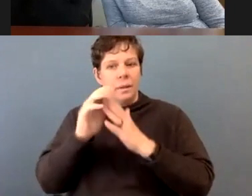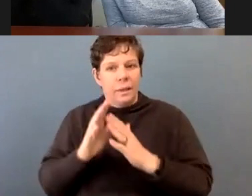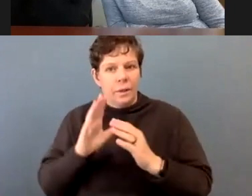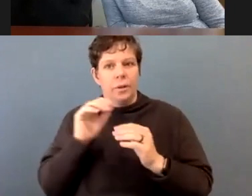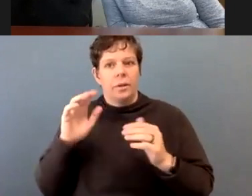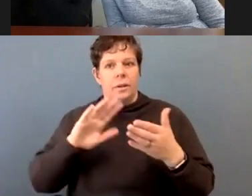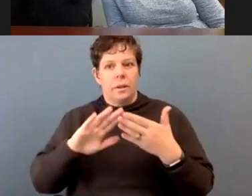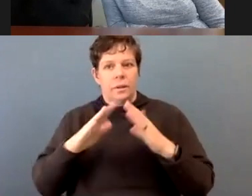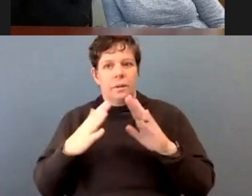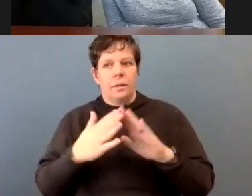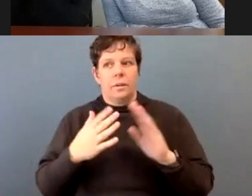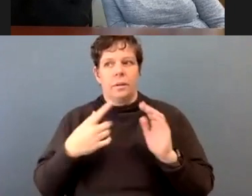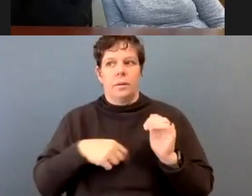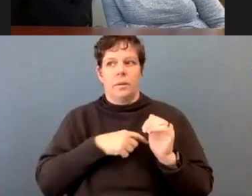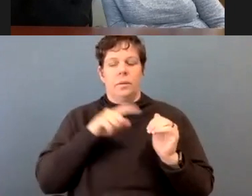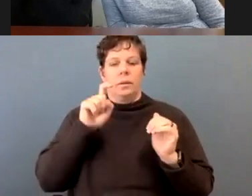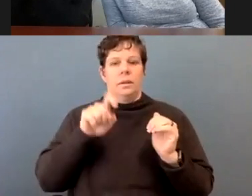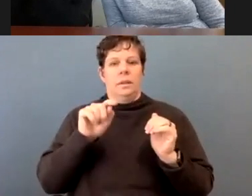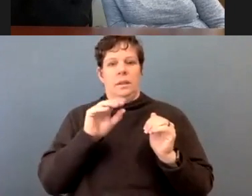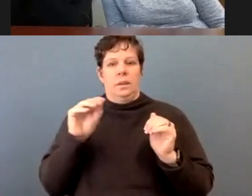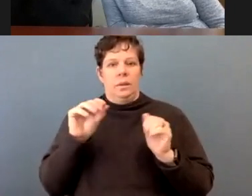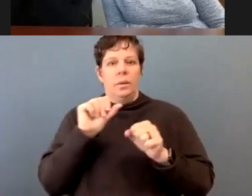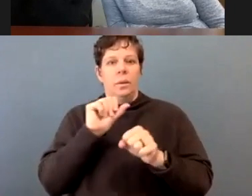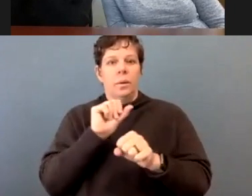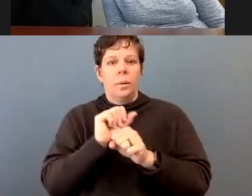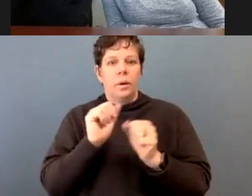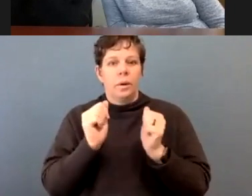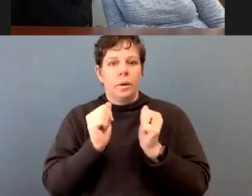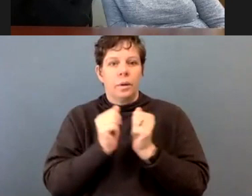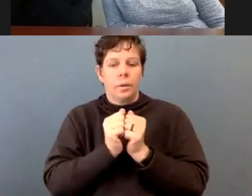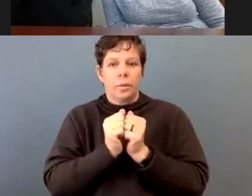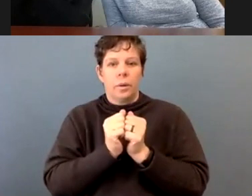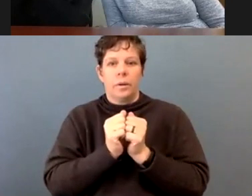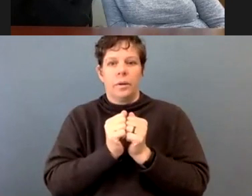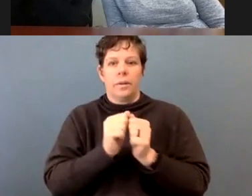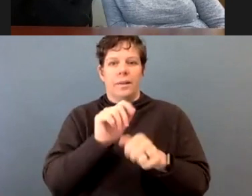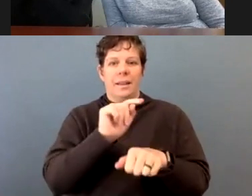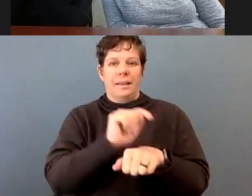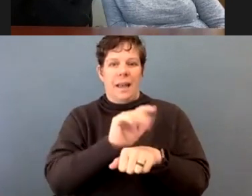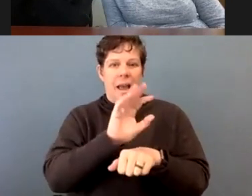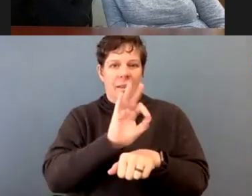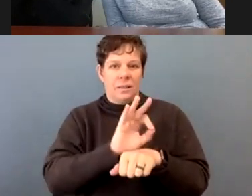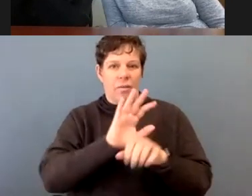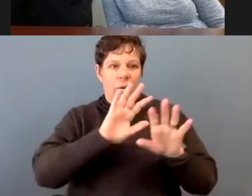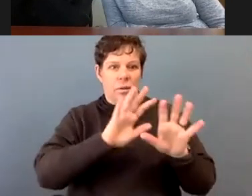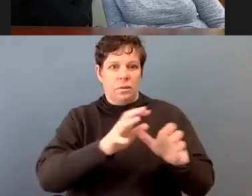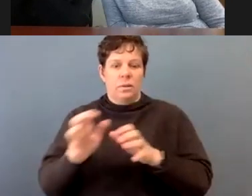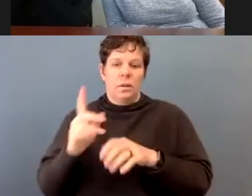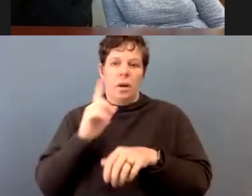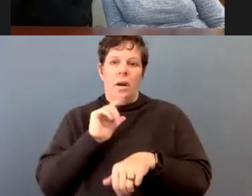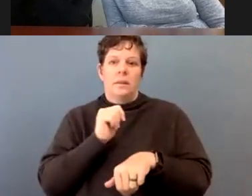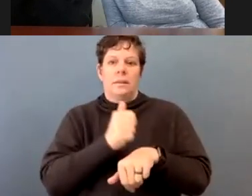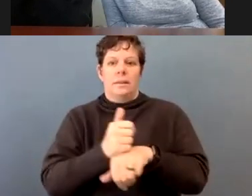We need to work with our task force that are being formed to